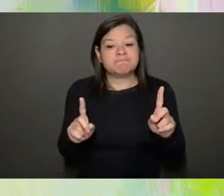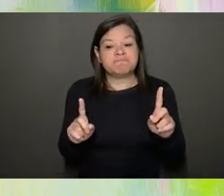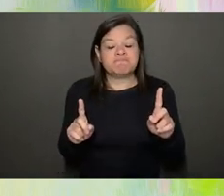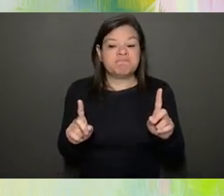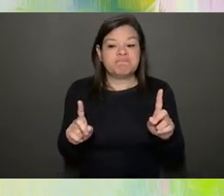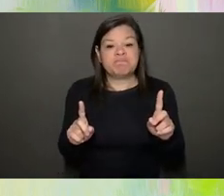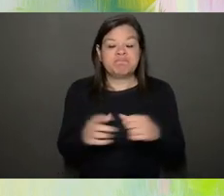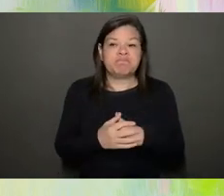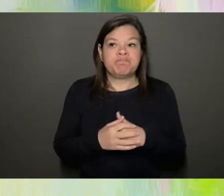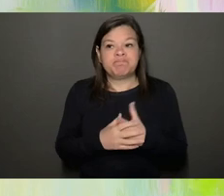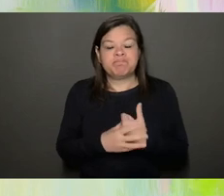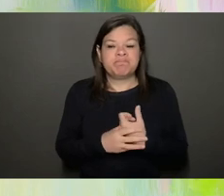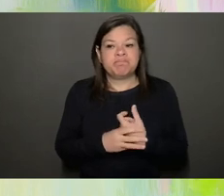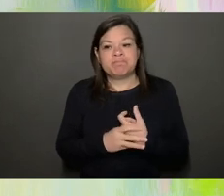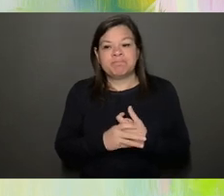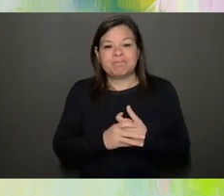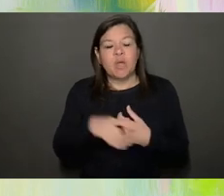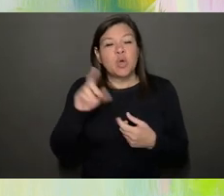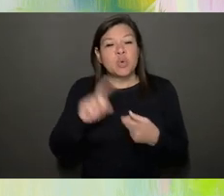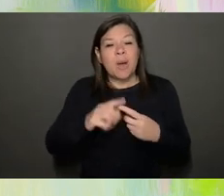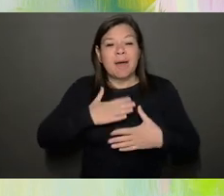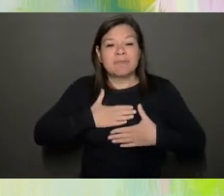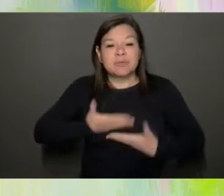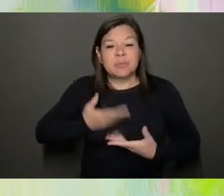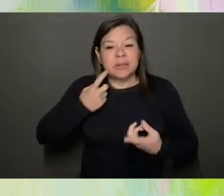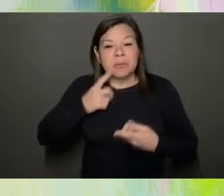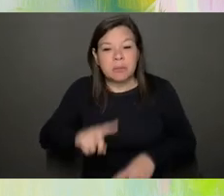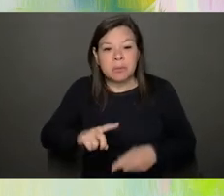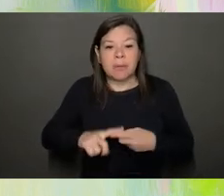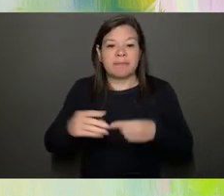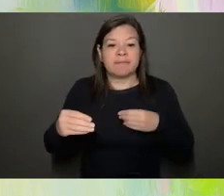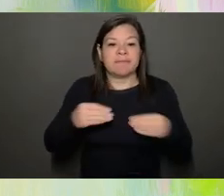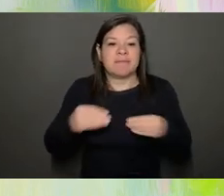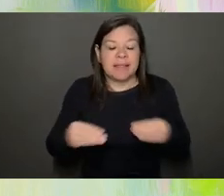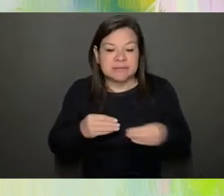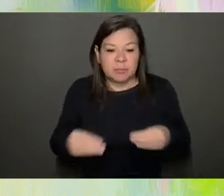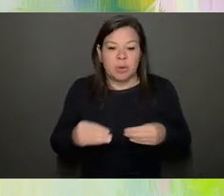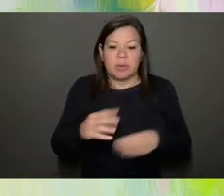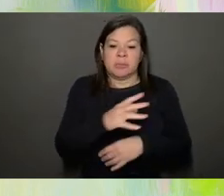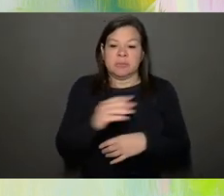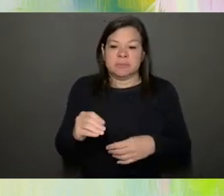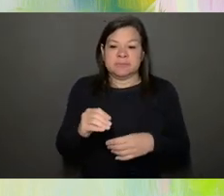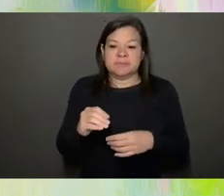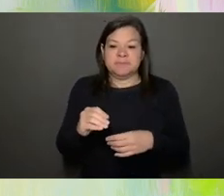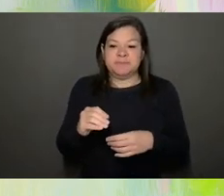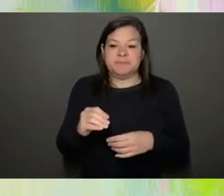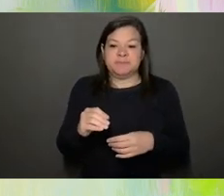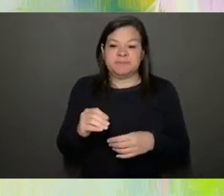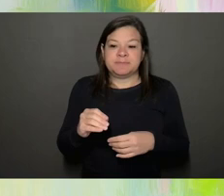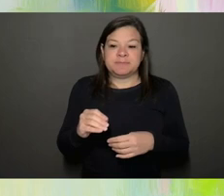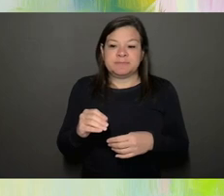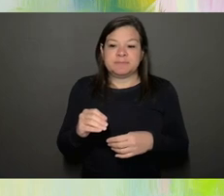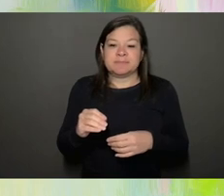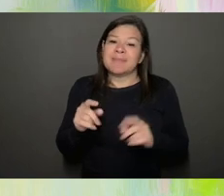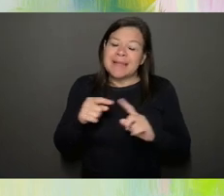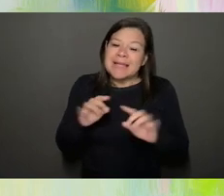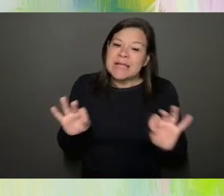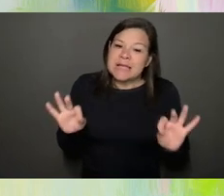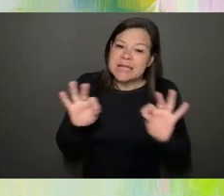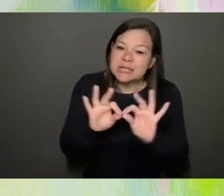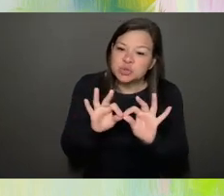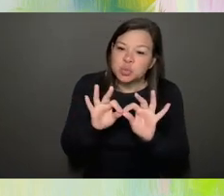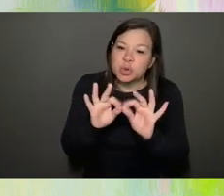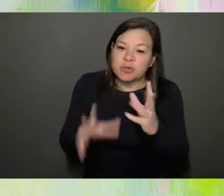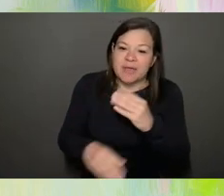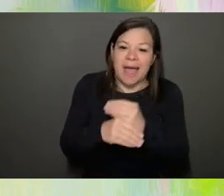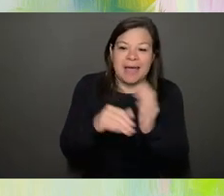amiable and flexible. And the juice is worth the squeeze, not all of the time, but most of the time,